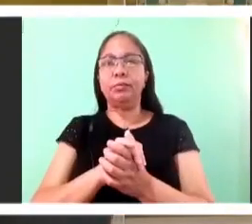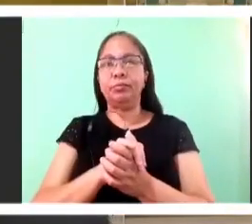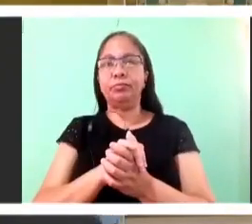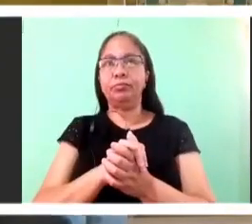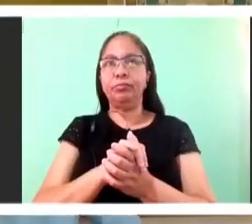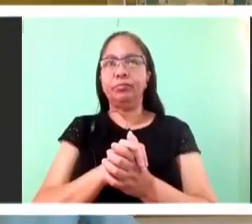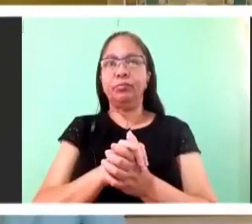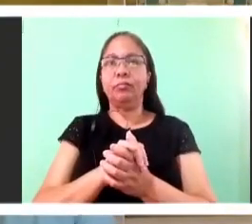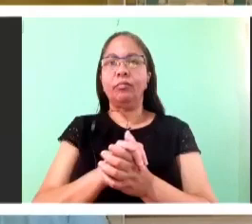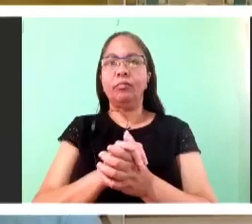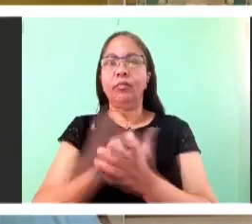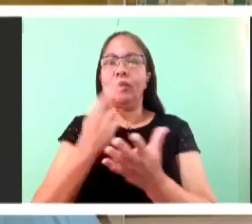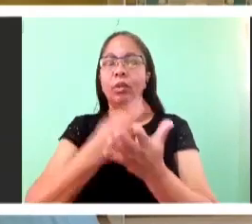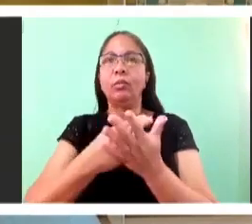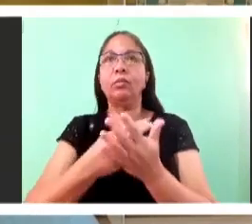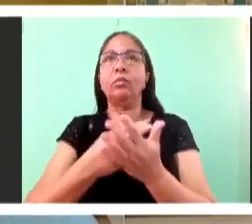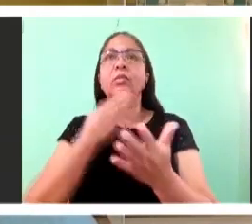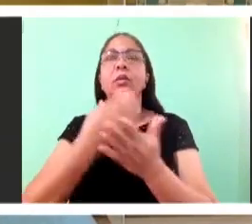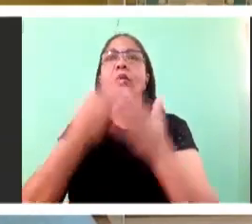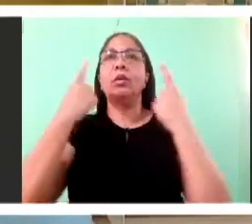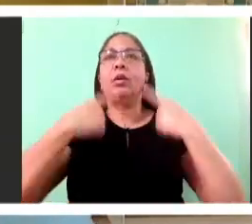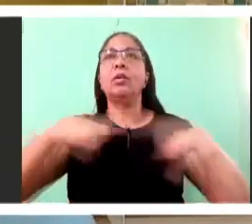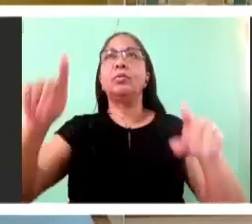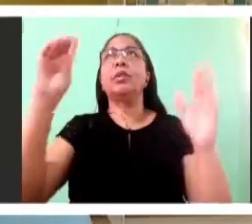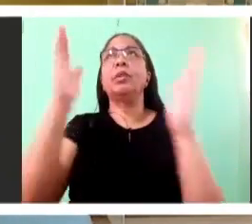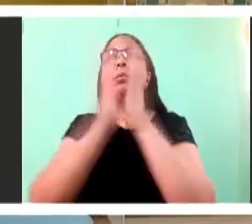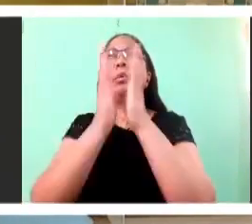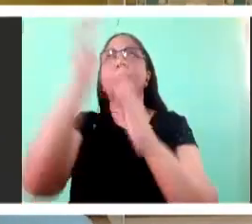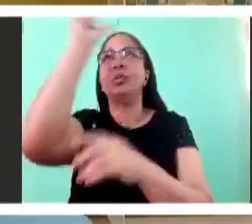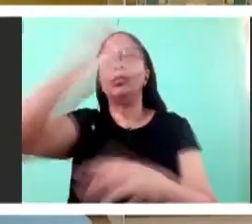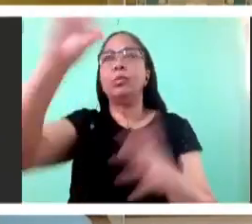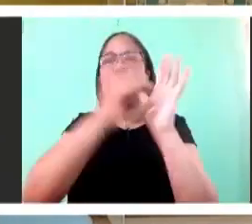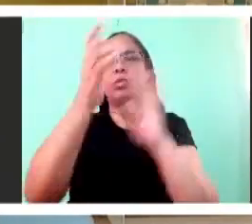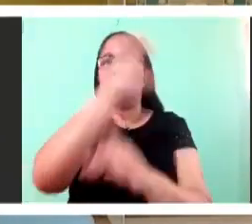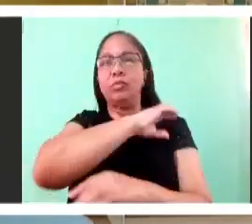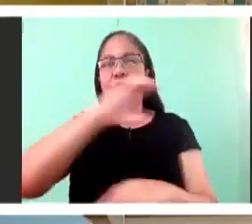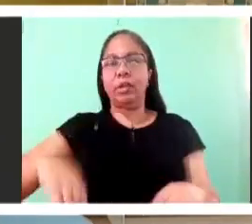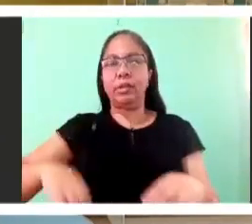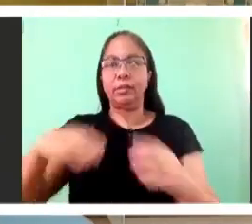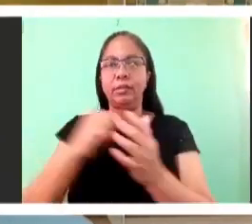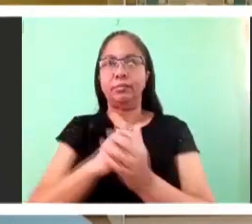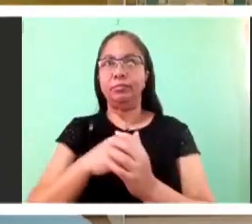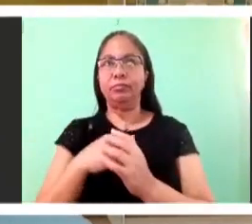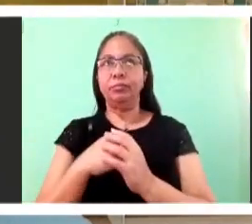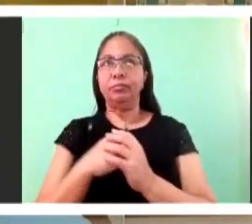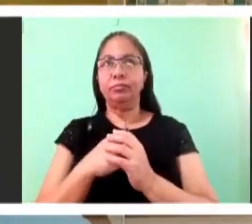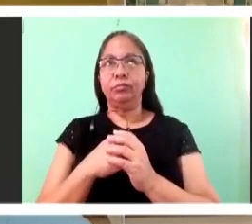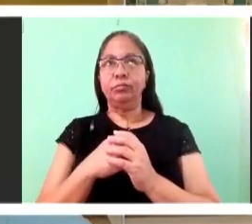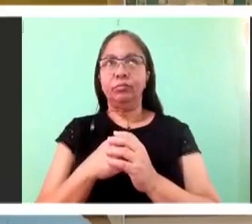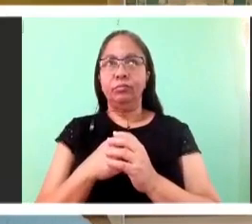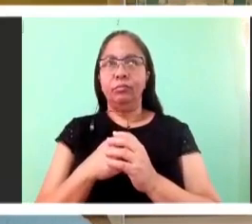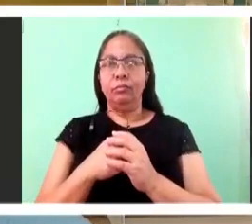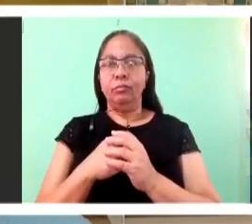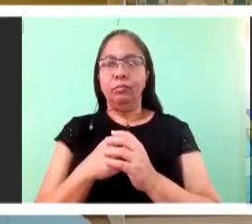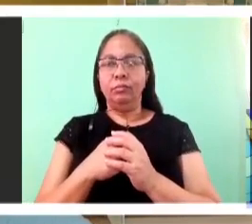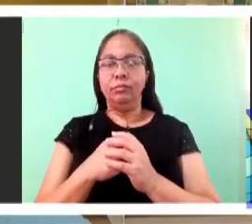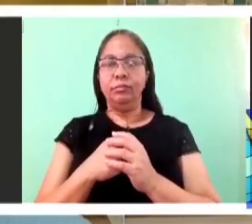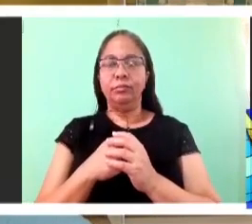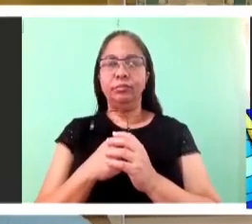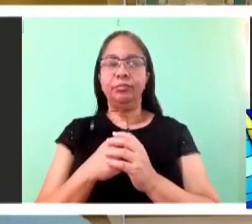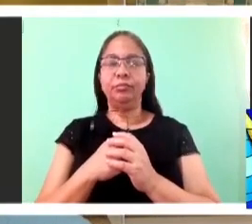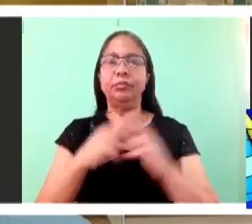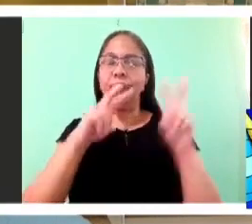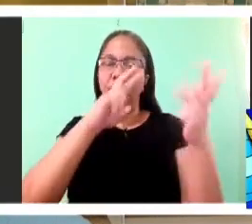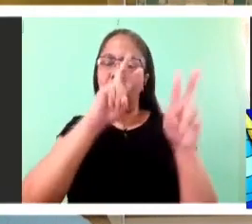So our reading today is a culmination of the Bread of Life discourse. Remember where we started? We started with the